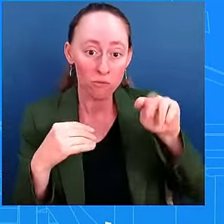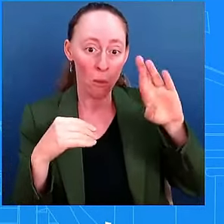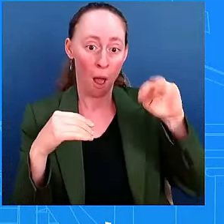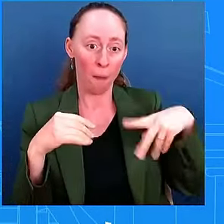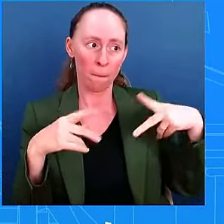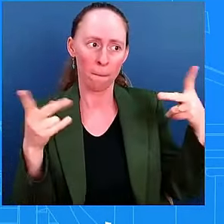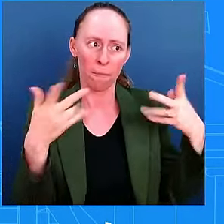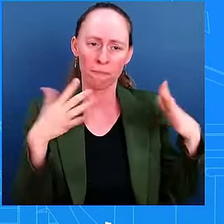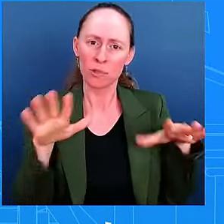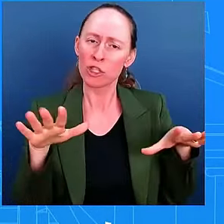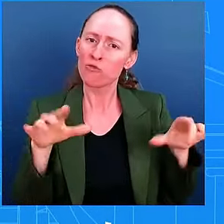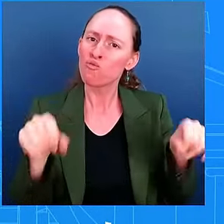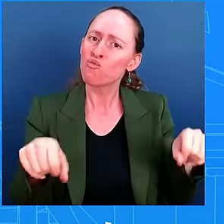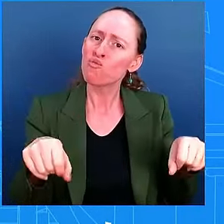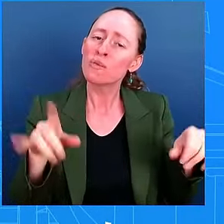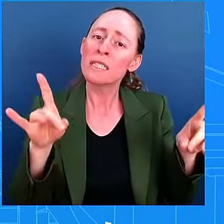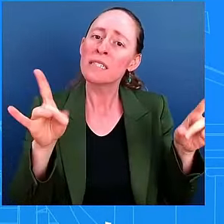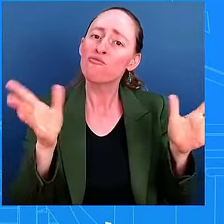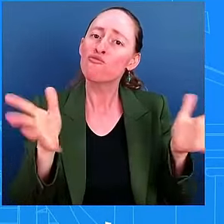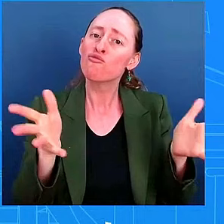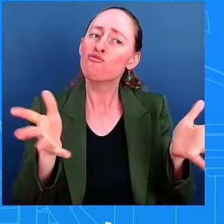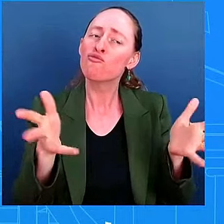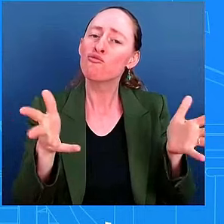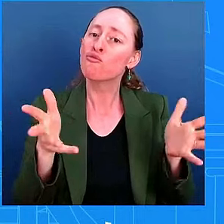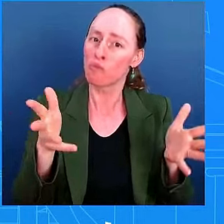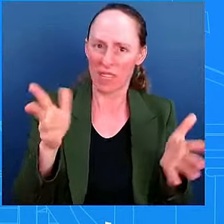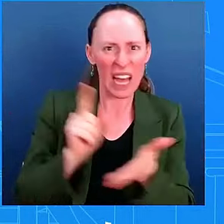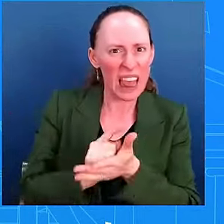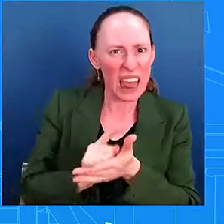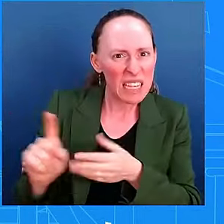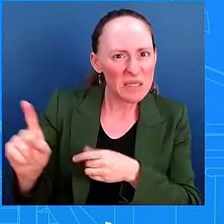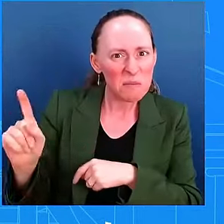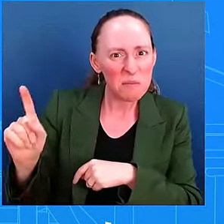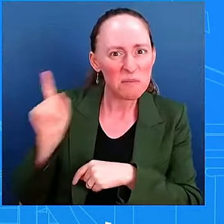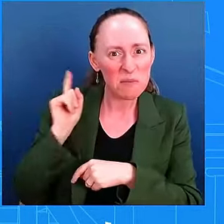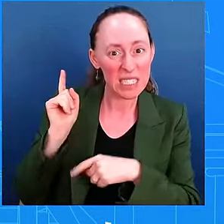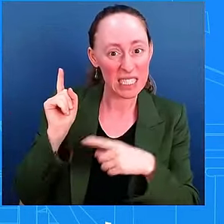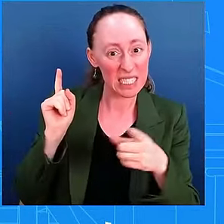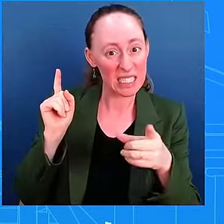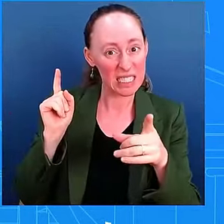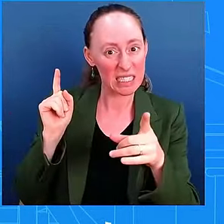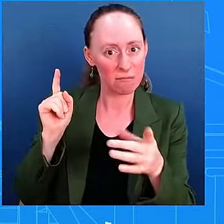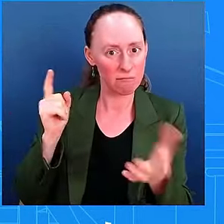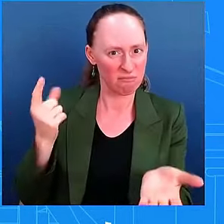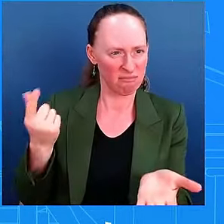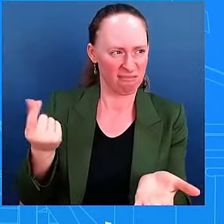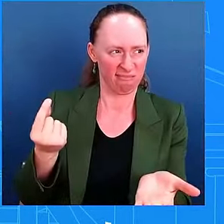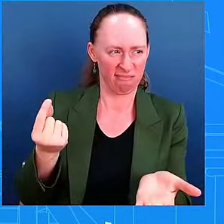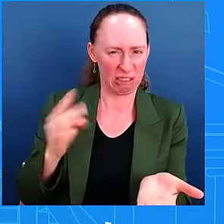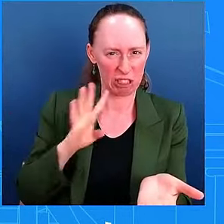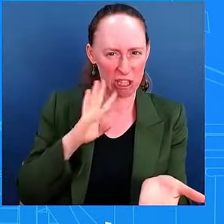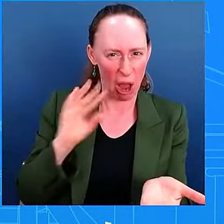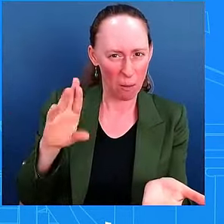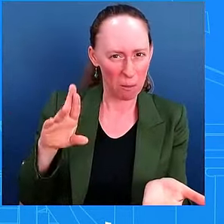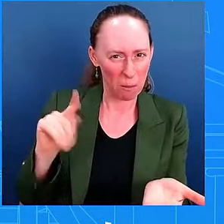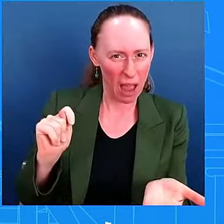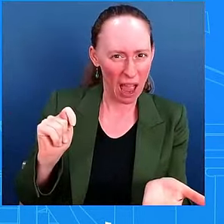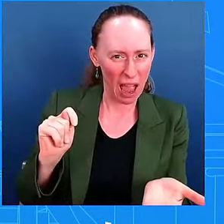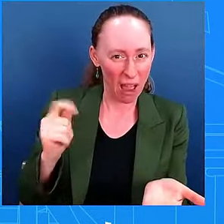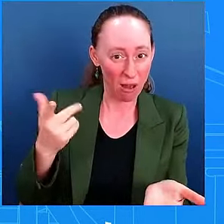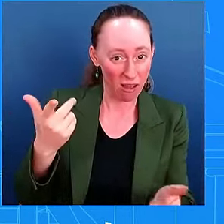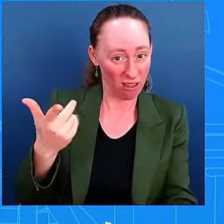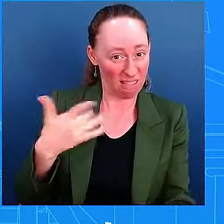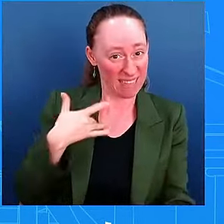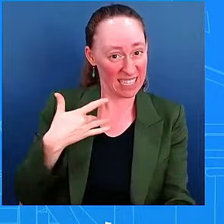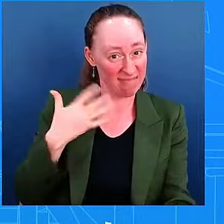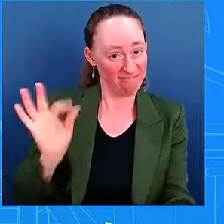House informed of that call ahead of time? And do you know the contents of that call? And just generally, are you comfortable with that type of conversation happening?